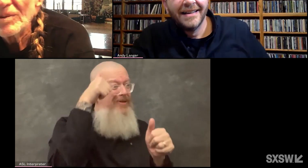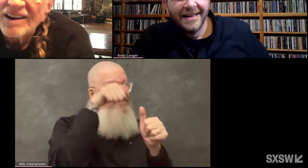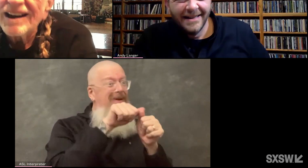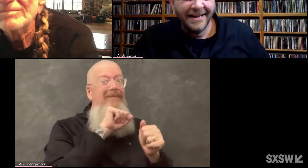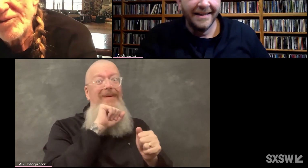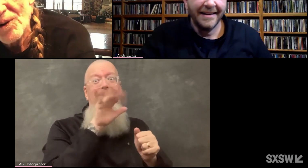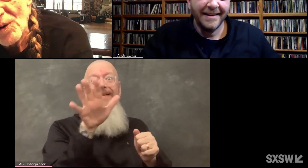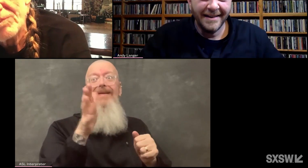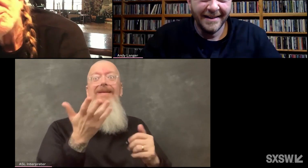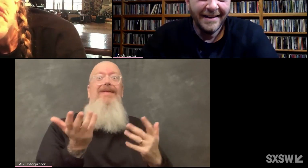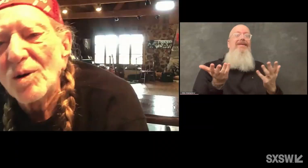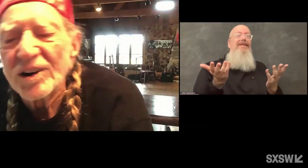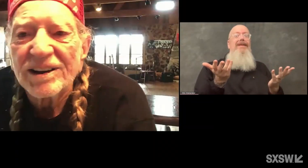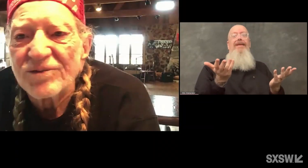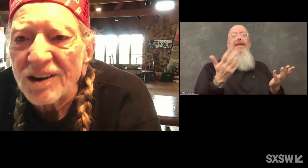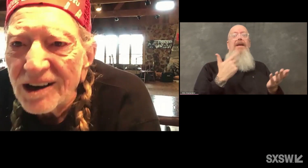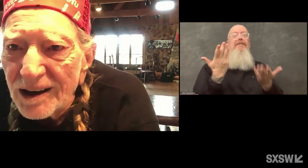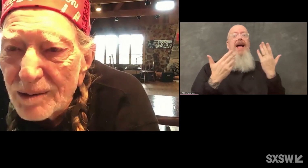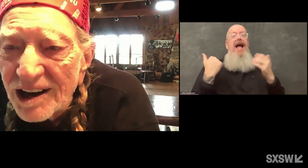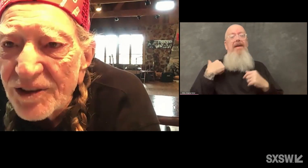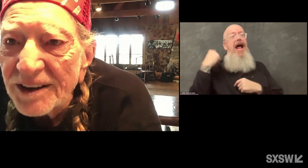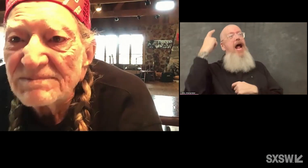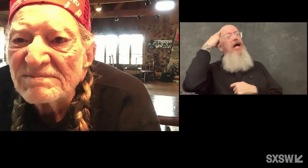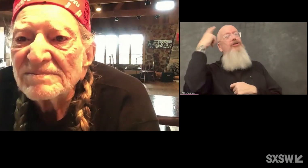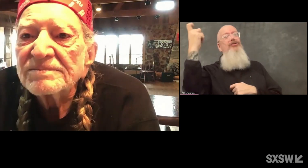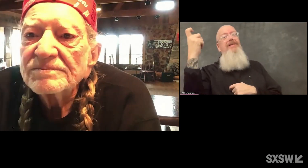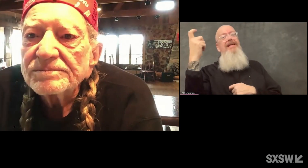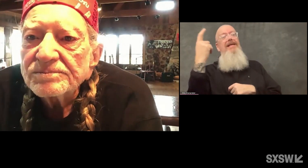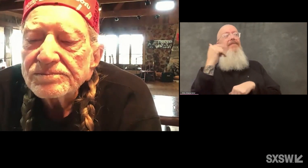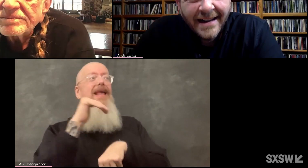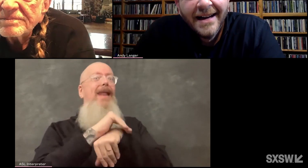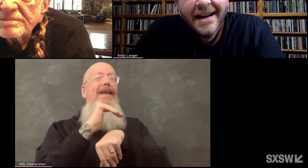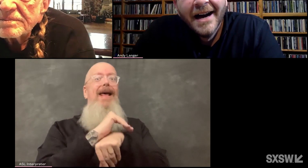He'd have them the night before, but by morning, he forgot them, I think.